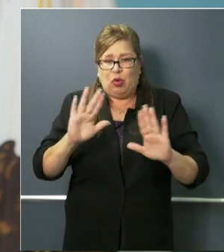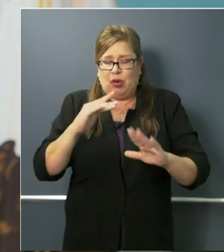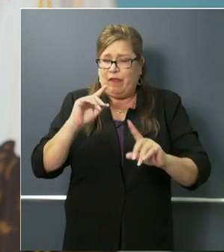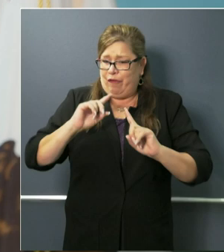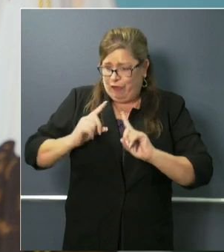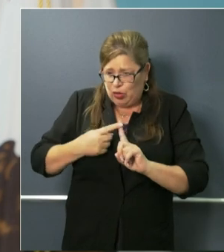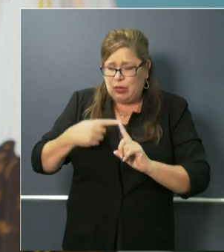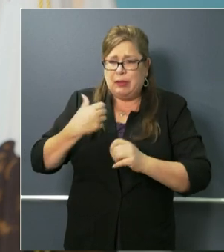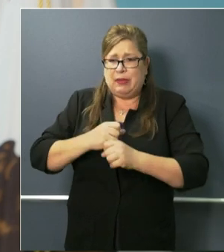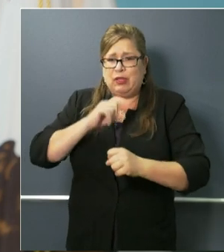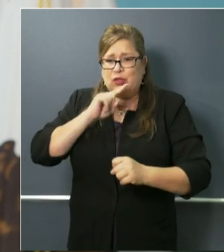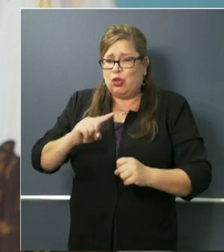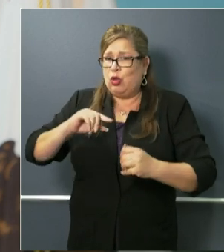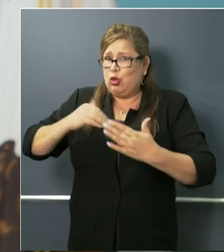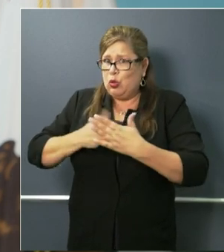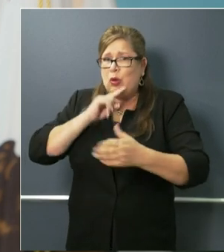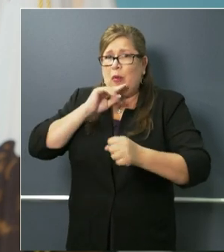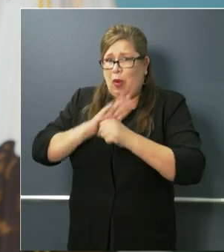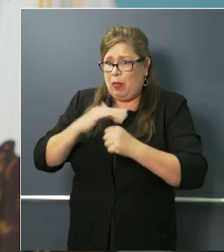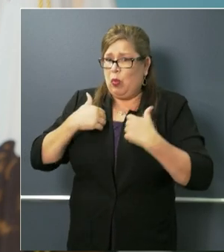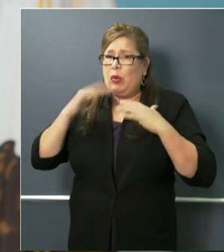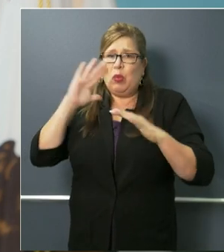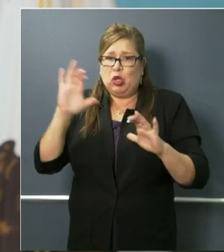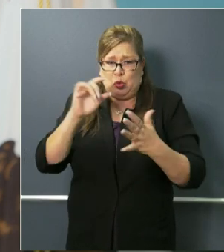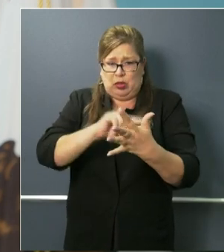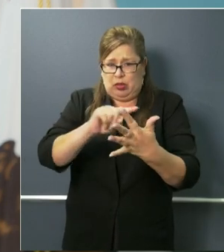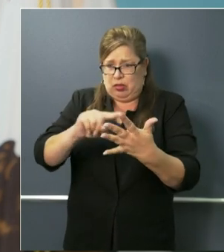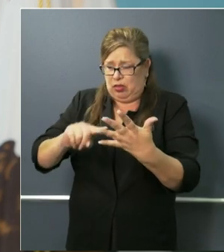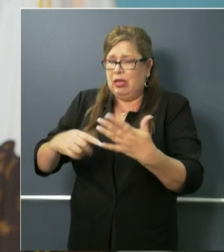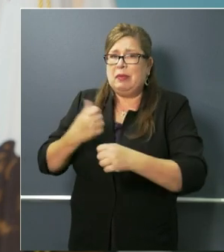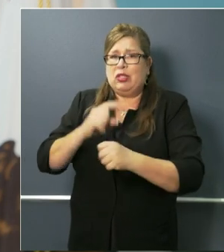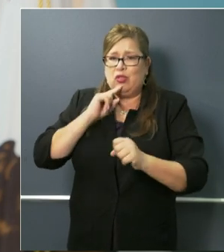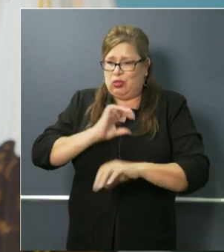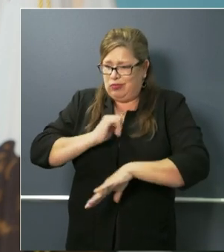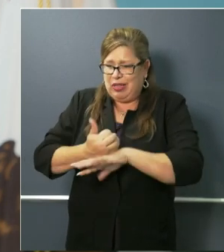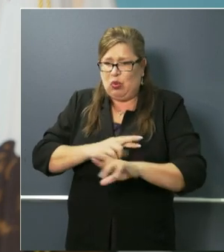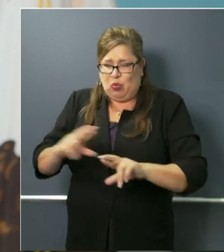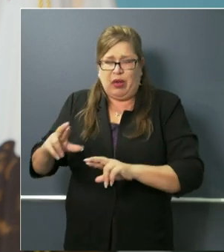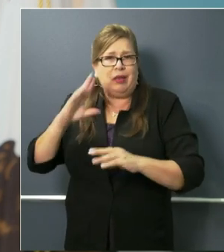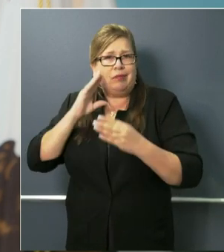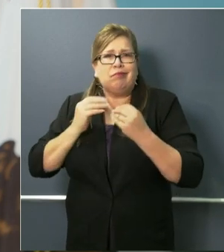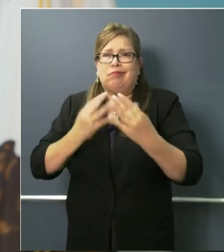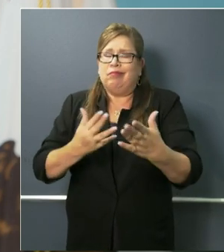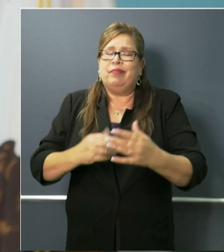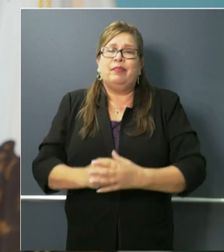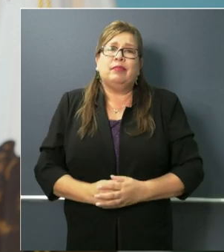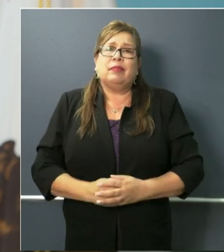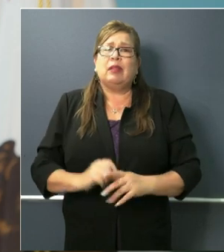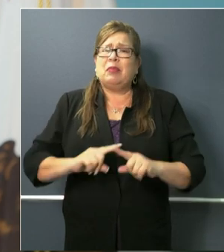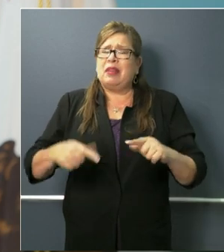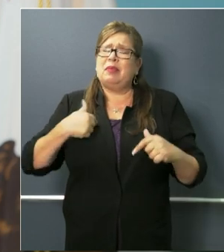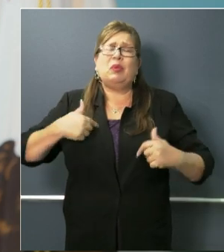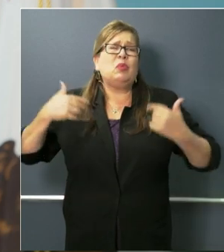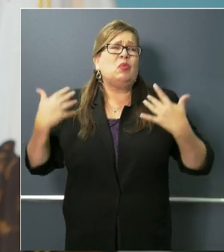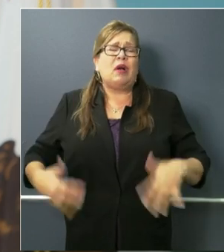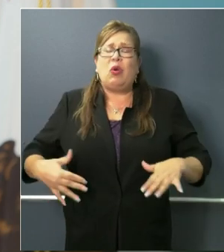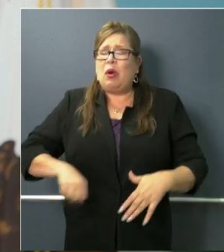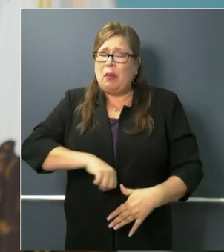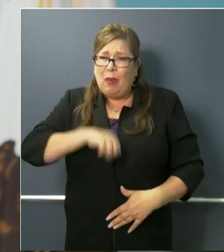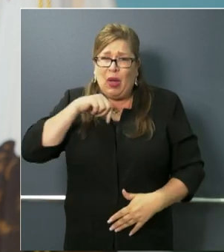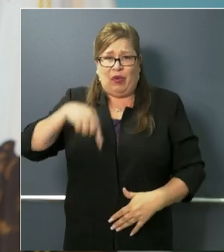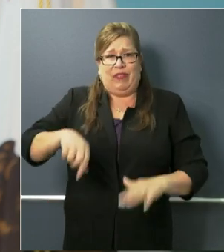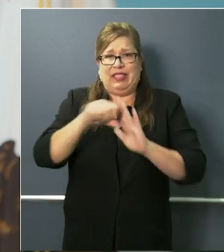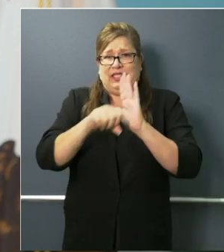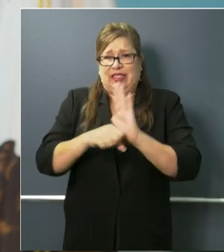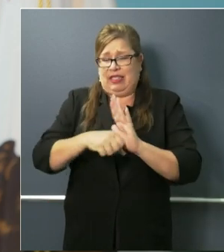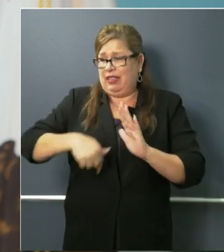what we're promoting, can actually materialize. But as I said, I've been very proud of this state and its leadership and how we were first